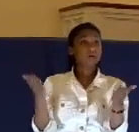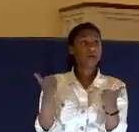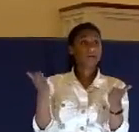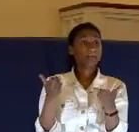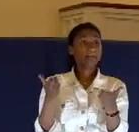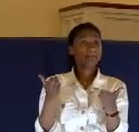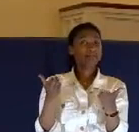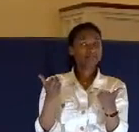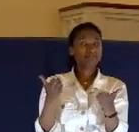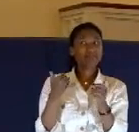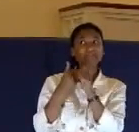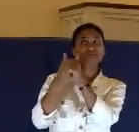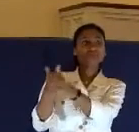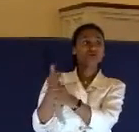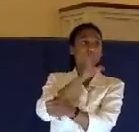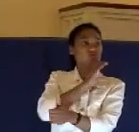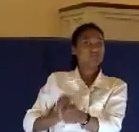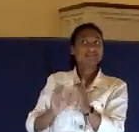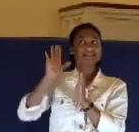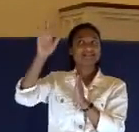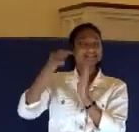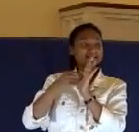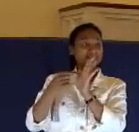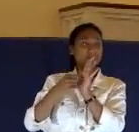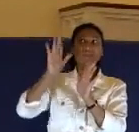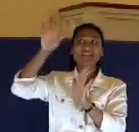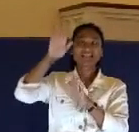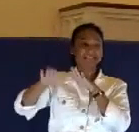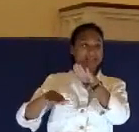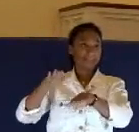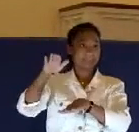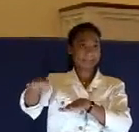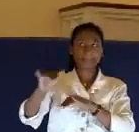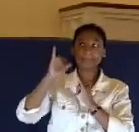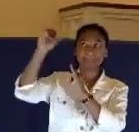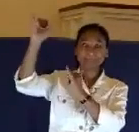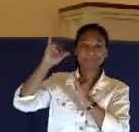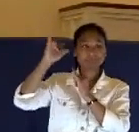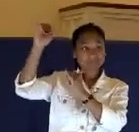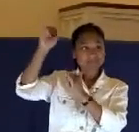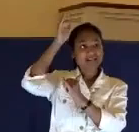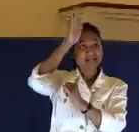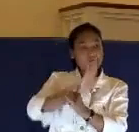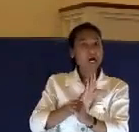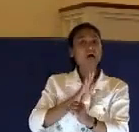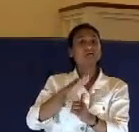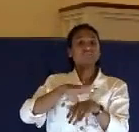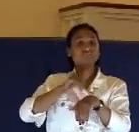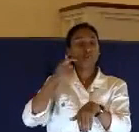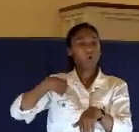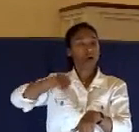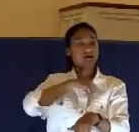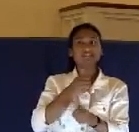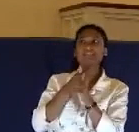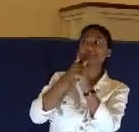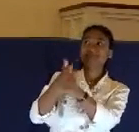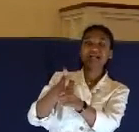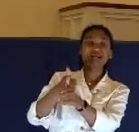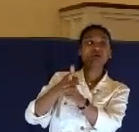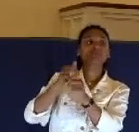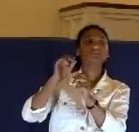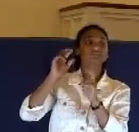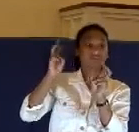Well, we follow in the footsteps of Christ. We do what he did. We are called to follow in his